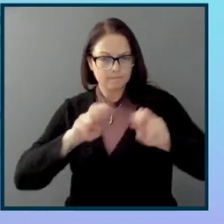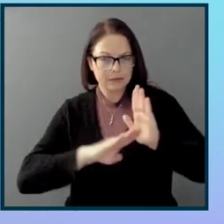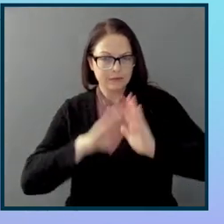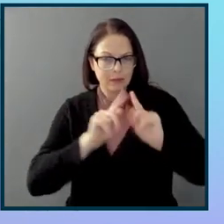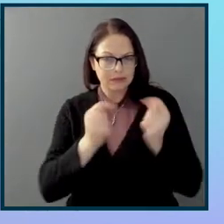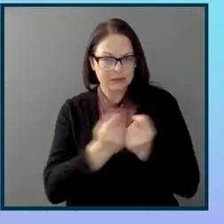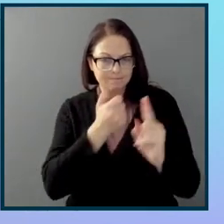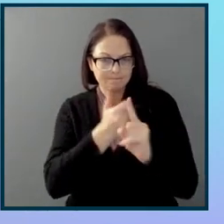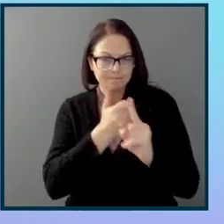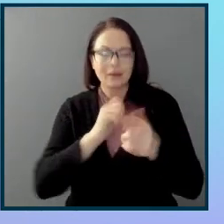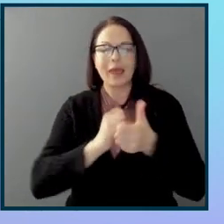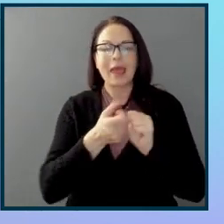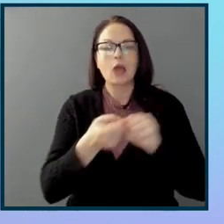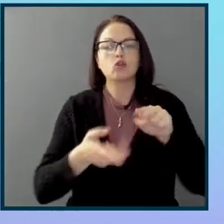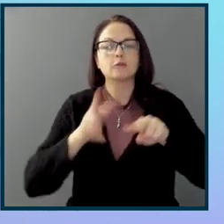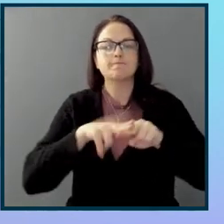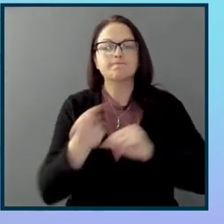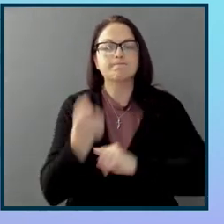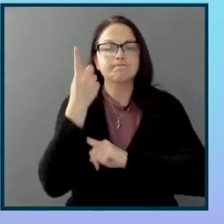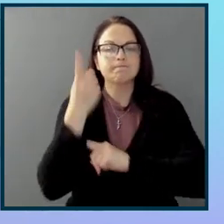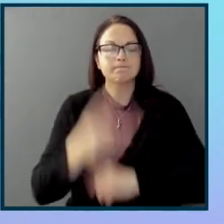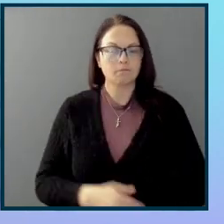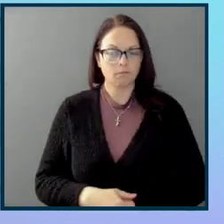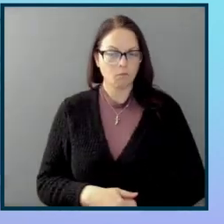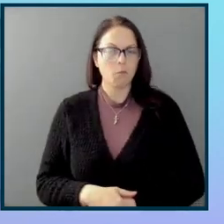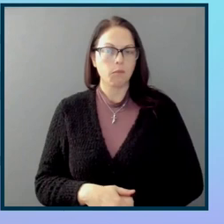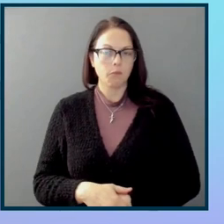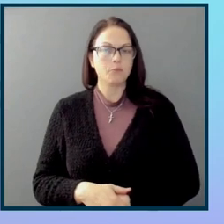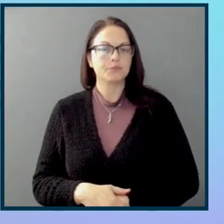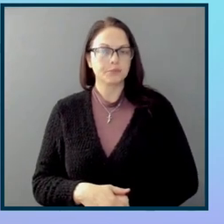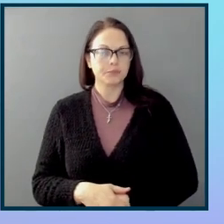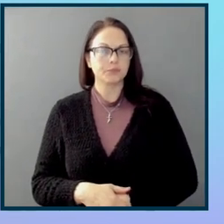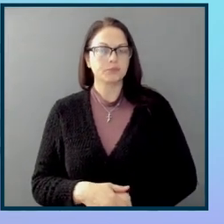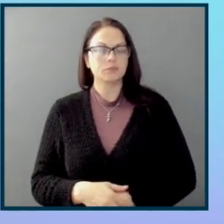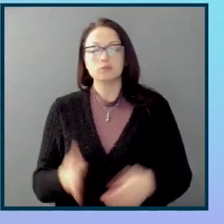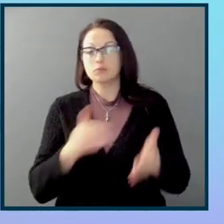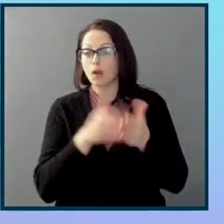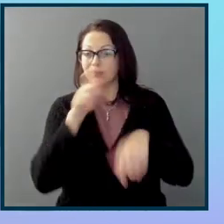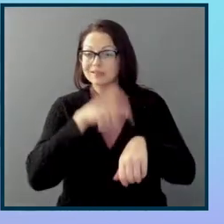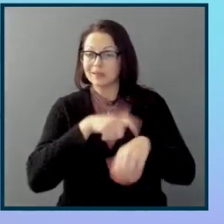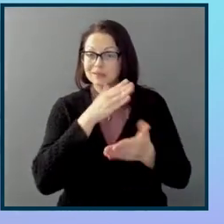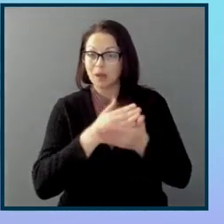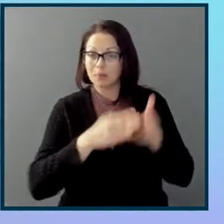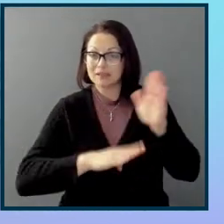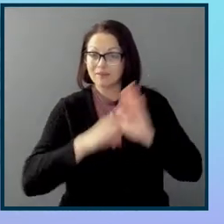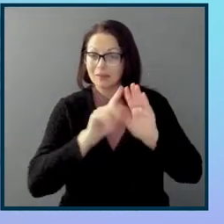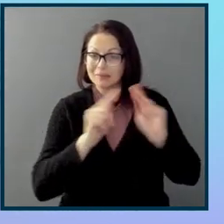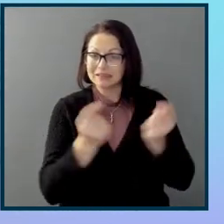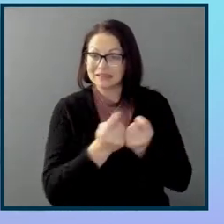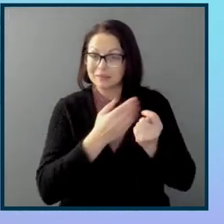one is, how do you increase understanding? Because a lot of the time, what's stopping development teams and developers from